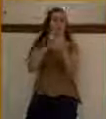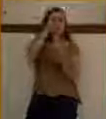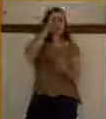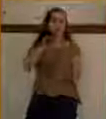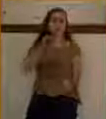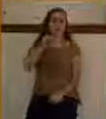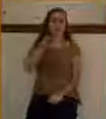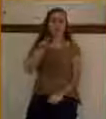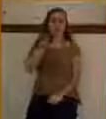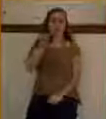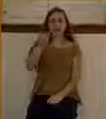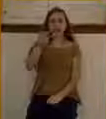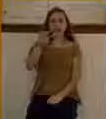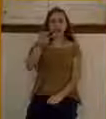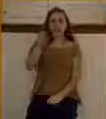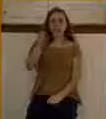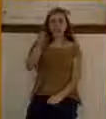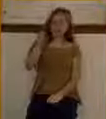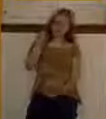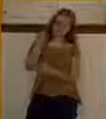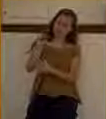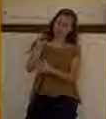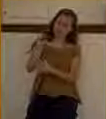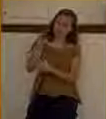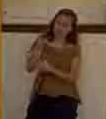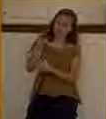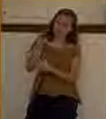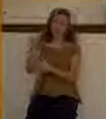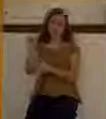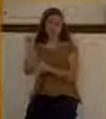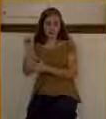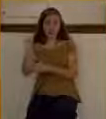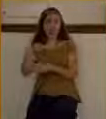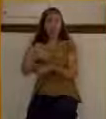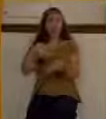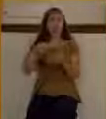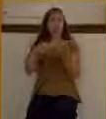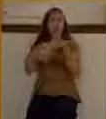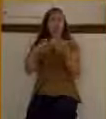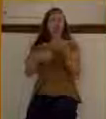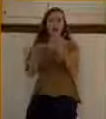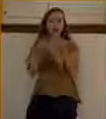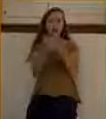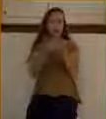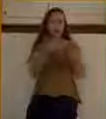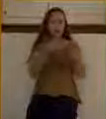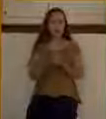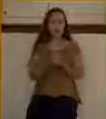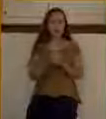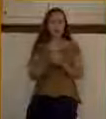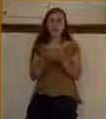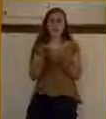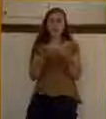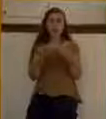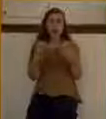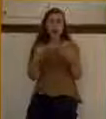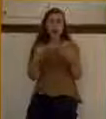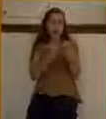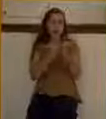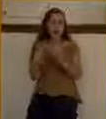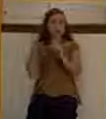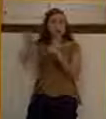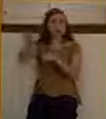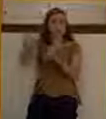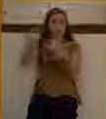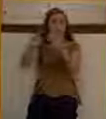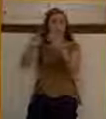collector, and Zacchaeus puts his faith in Christ. And now he's on his way to Jerusalem. The Bible says in verse 46, there was a crowd